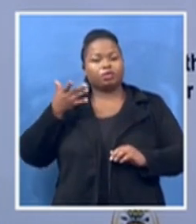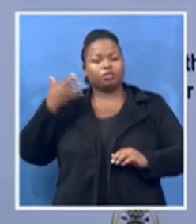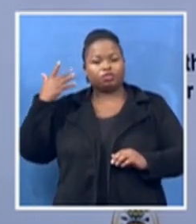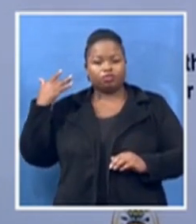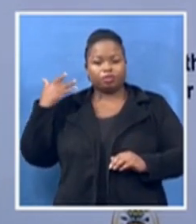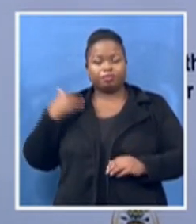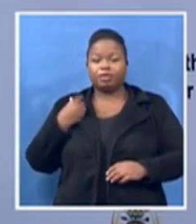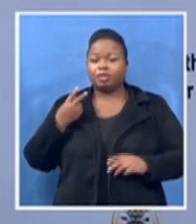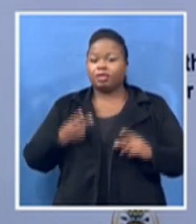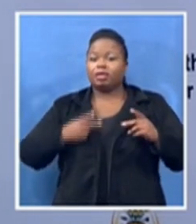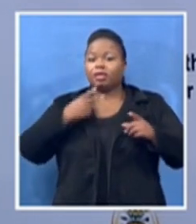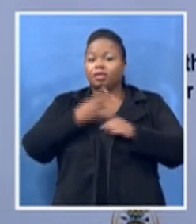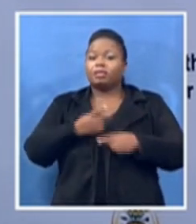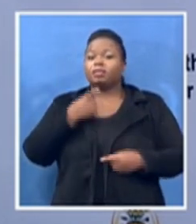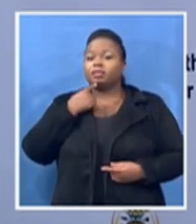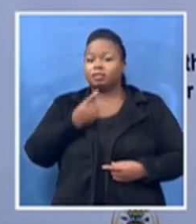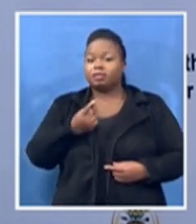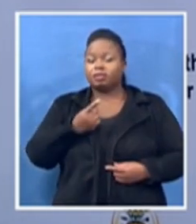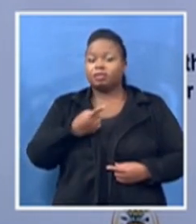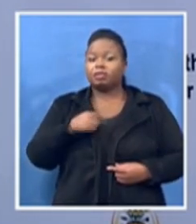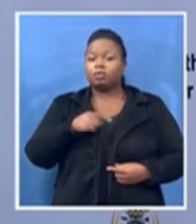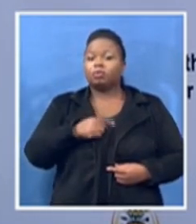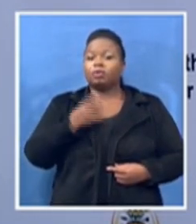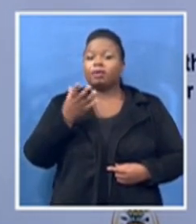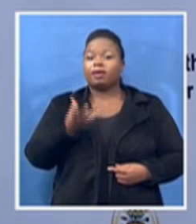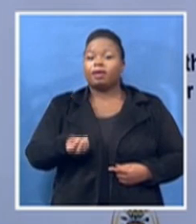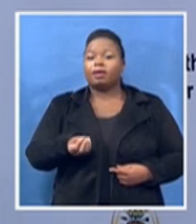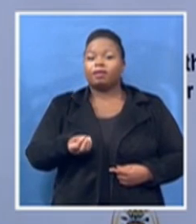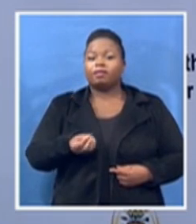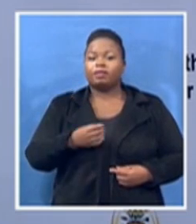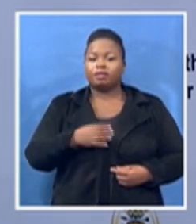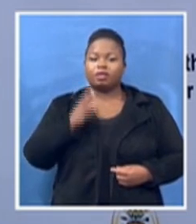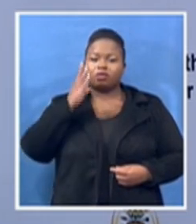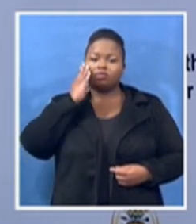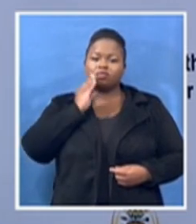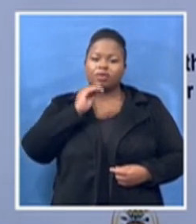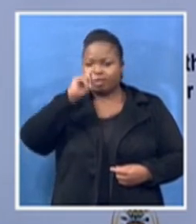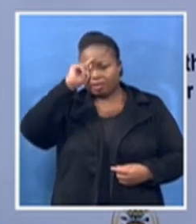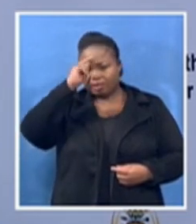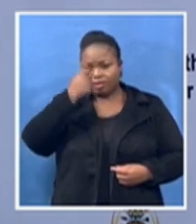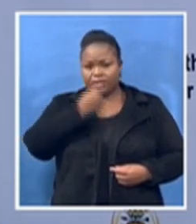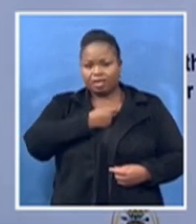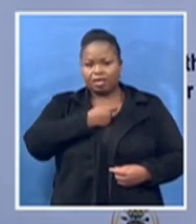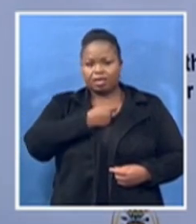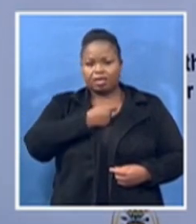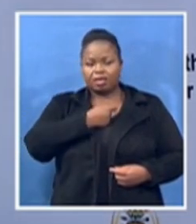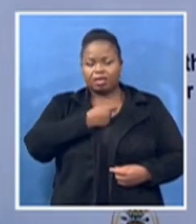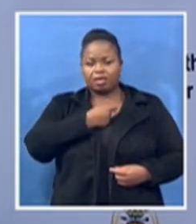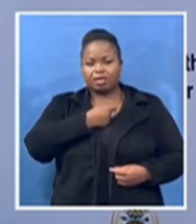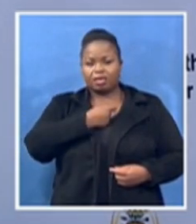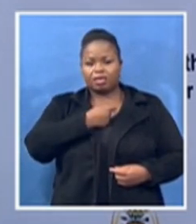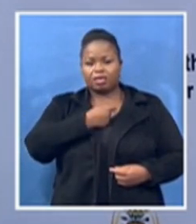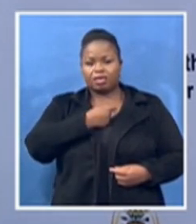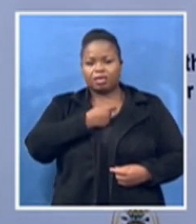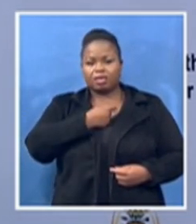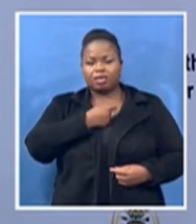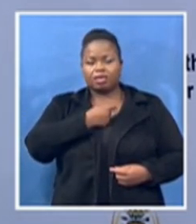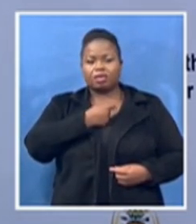the grandson of Nogwe, the SD of Nogwe,